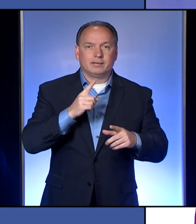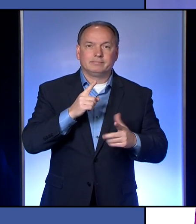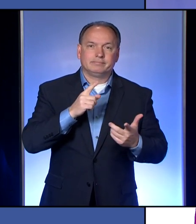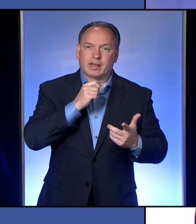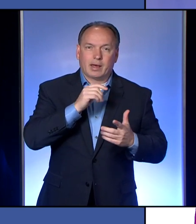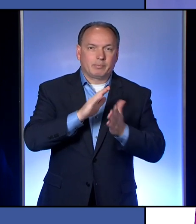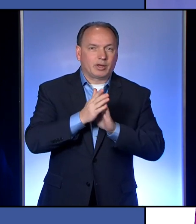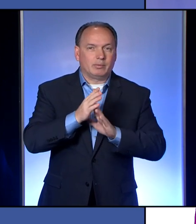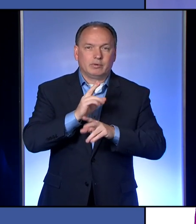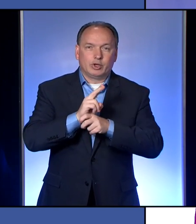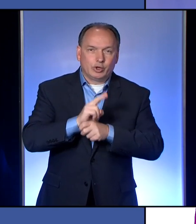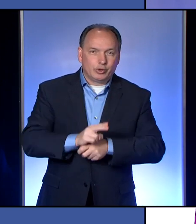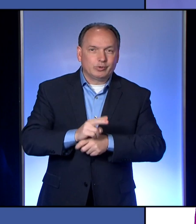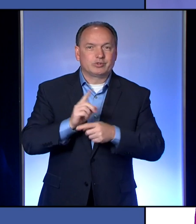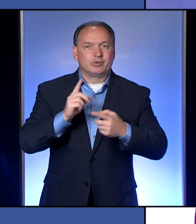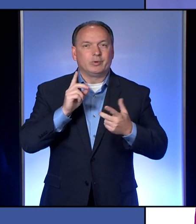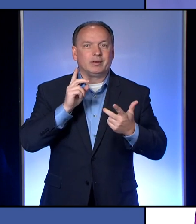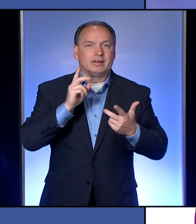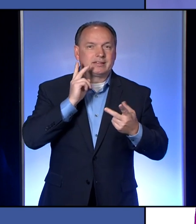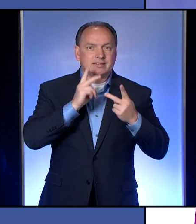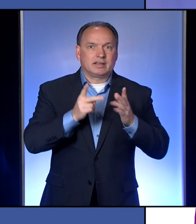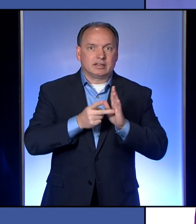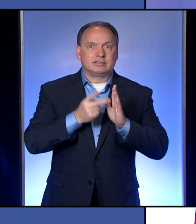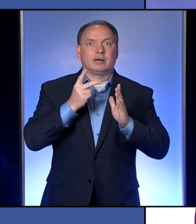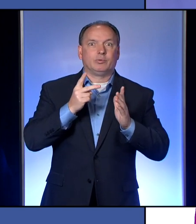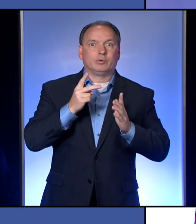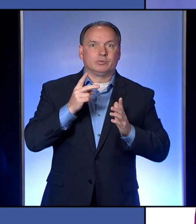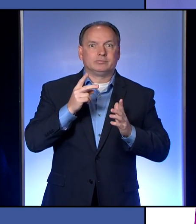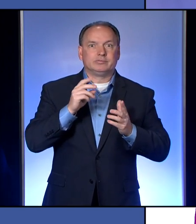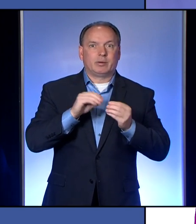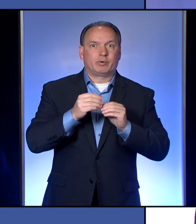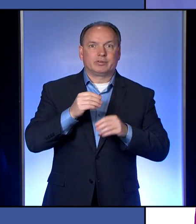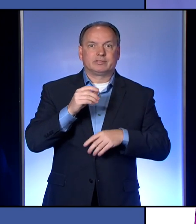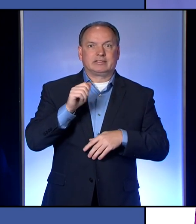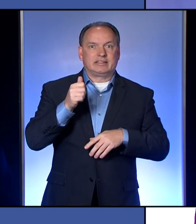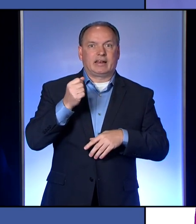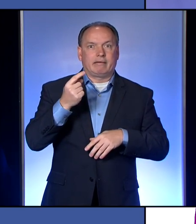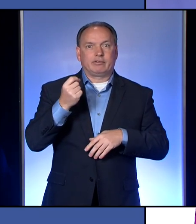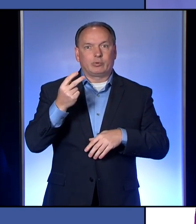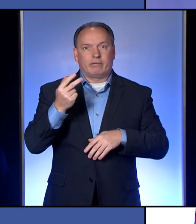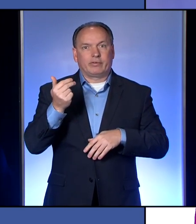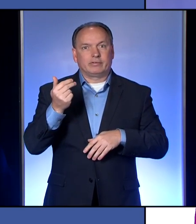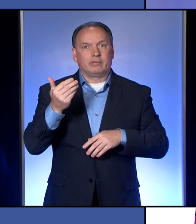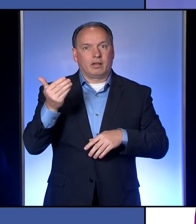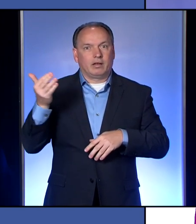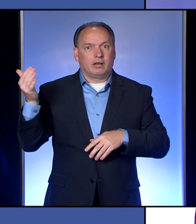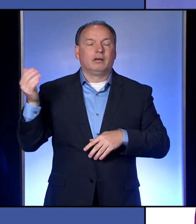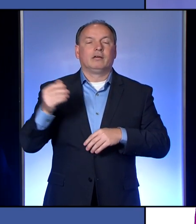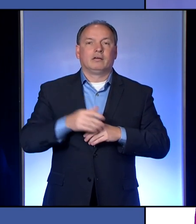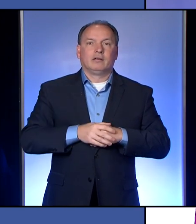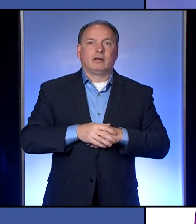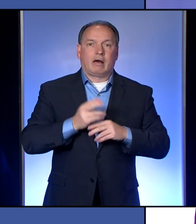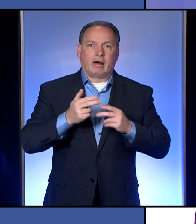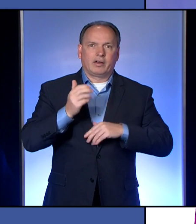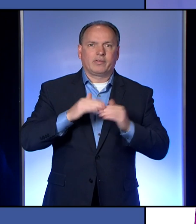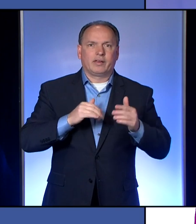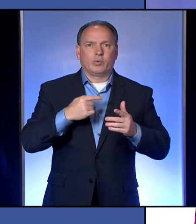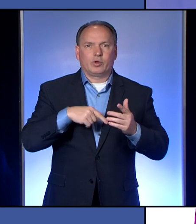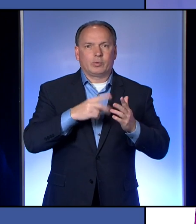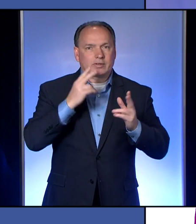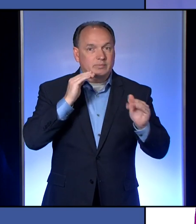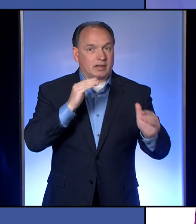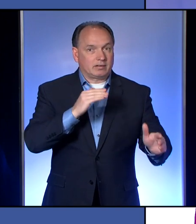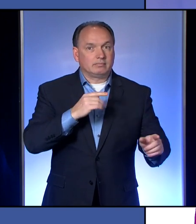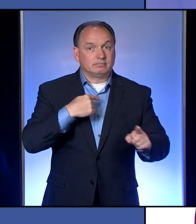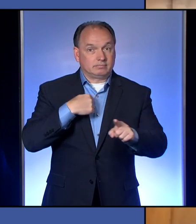new cases? Or do you think Erie is kind of seeing spikes every day, higher than what's anticipated? I can